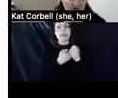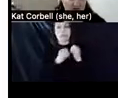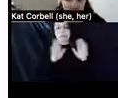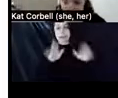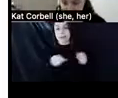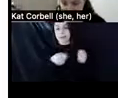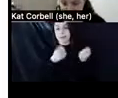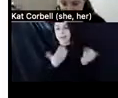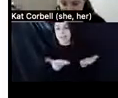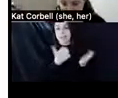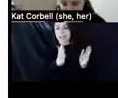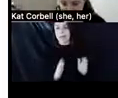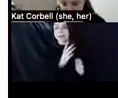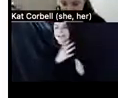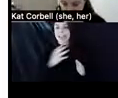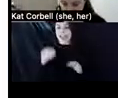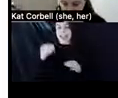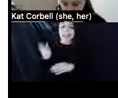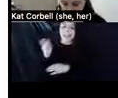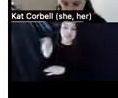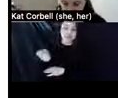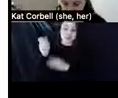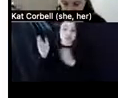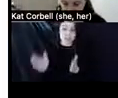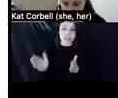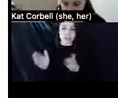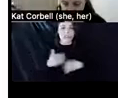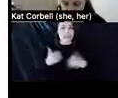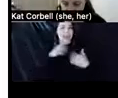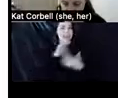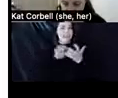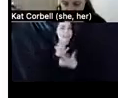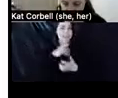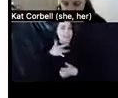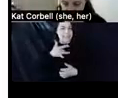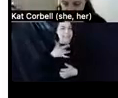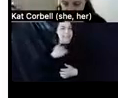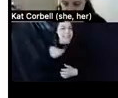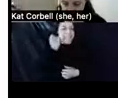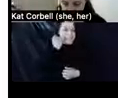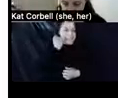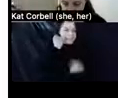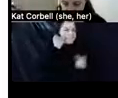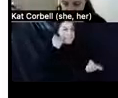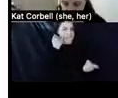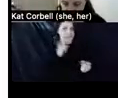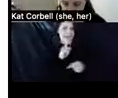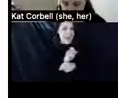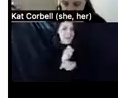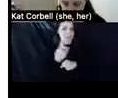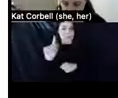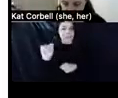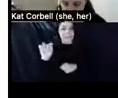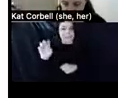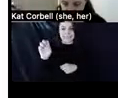taken mixed stances regarding whether supporting housing tenants or tenants. That's still up, uh, in the air, uh, licensed